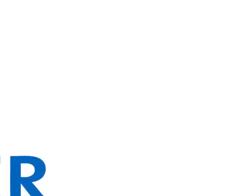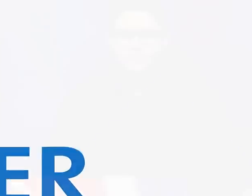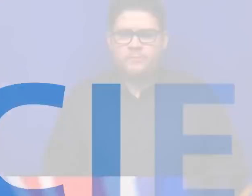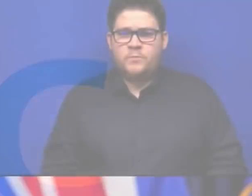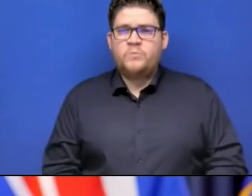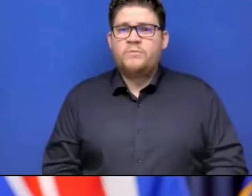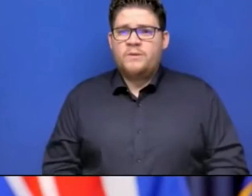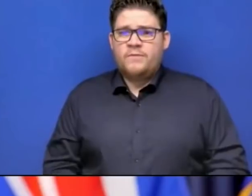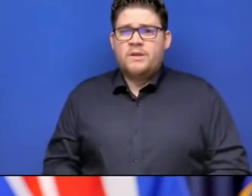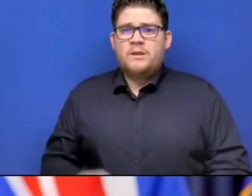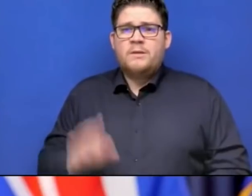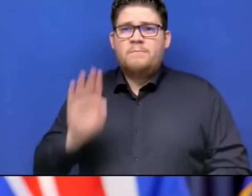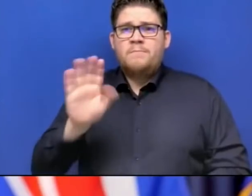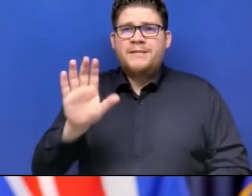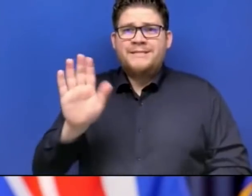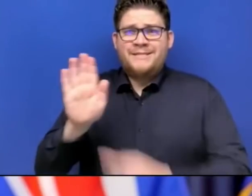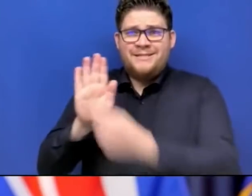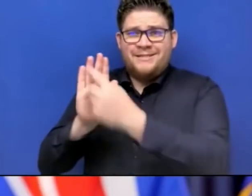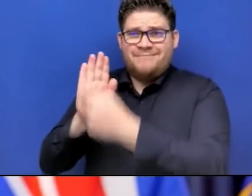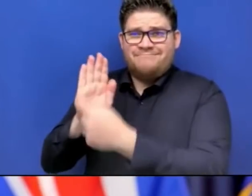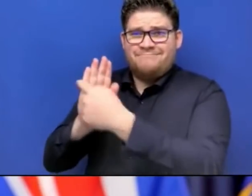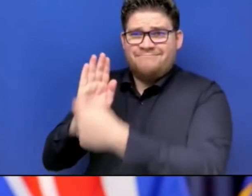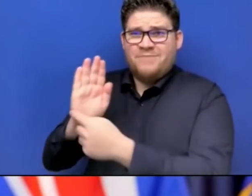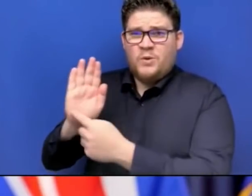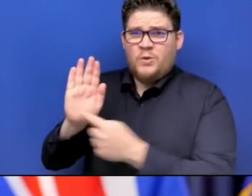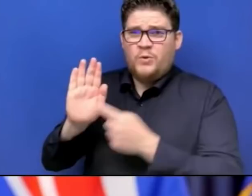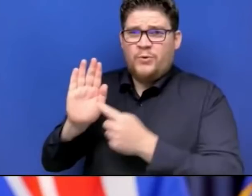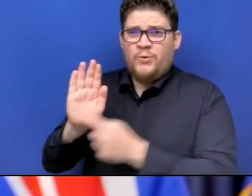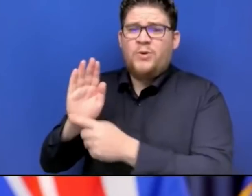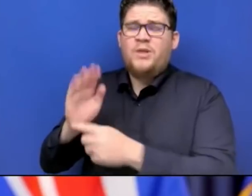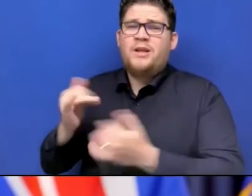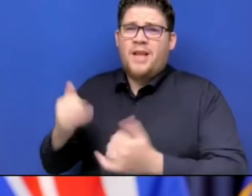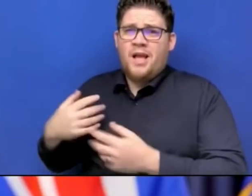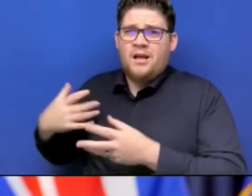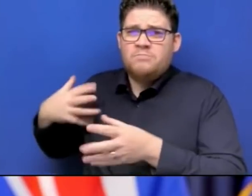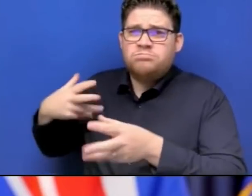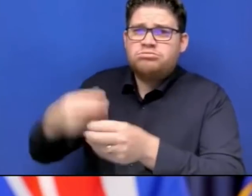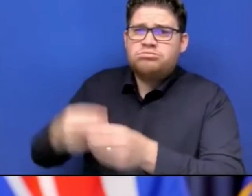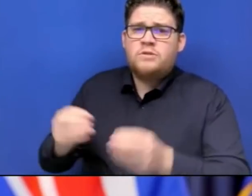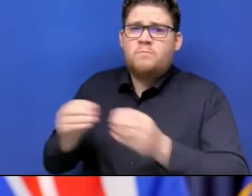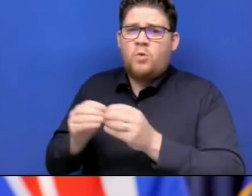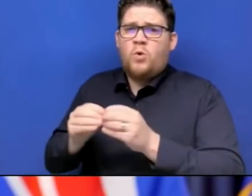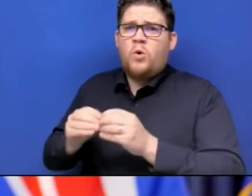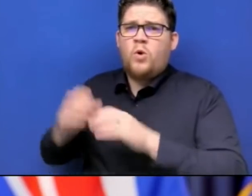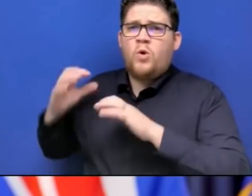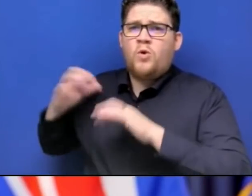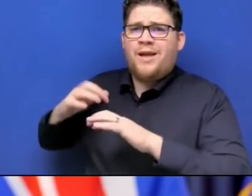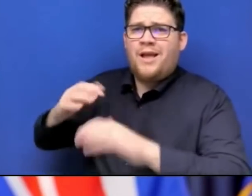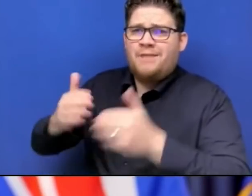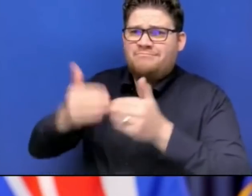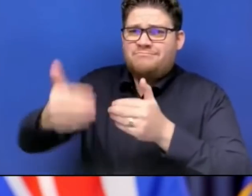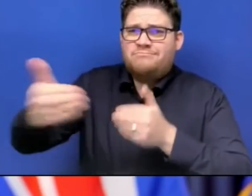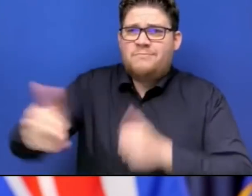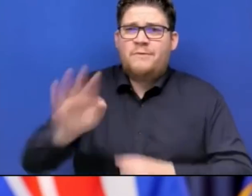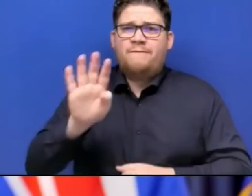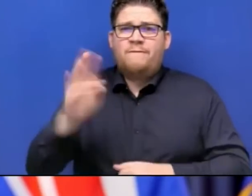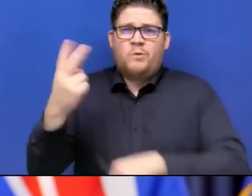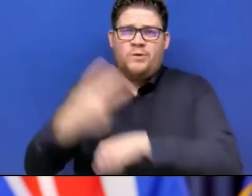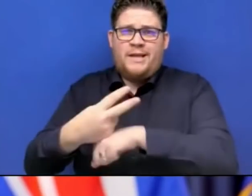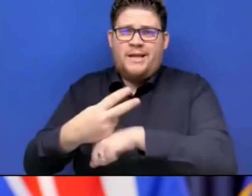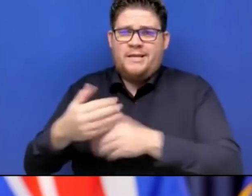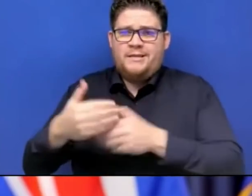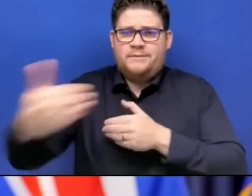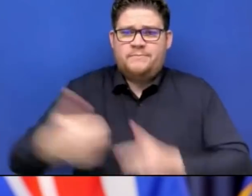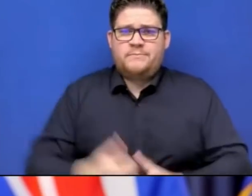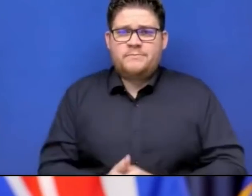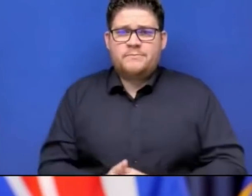The coastal and southwest regions of our province will continue to face more heavy rainfall over the next 48 hours, while still